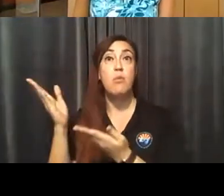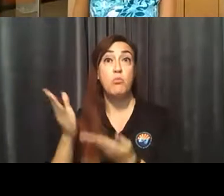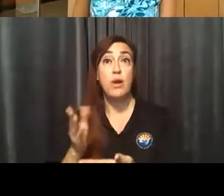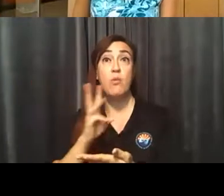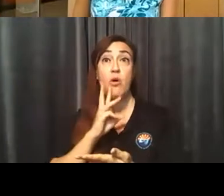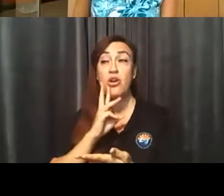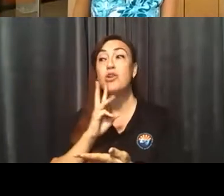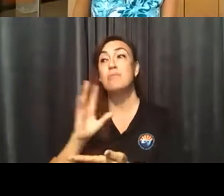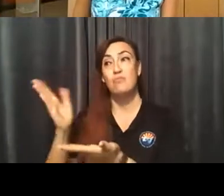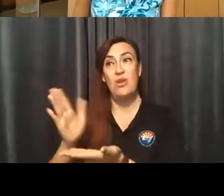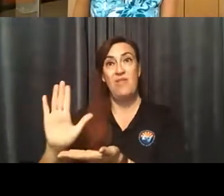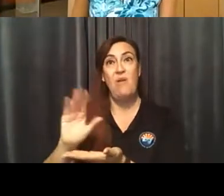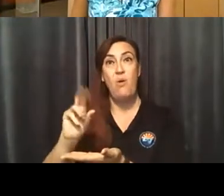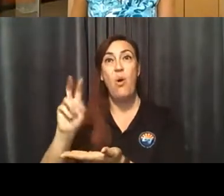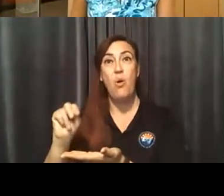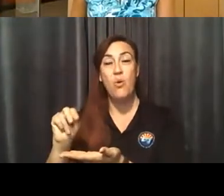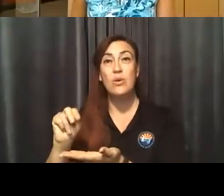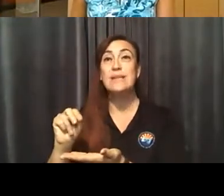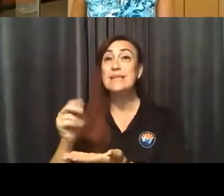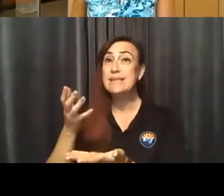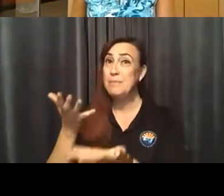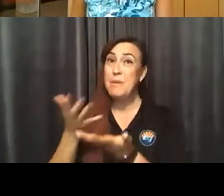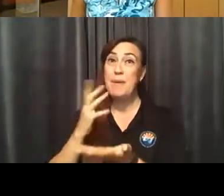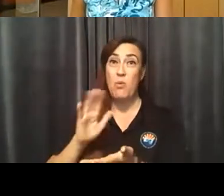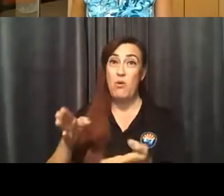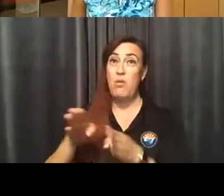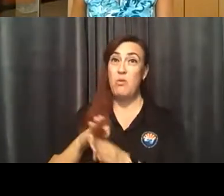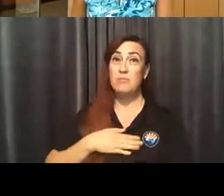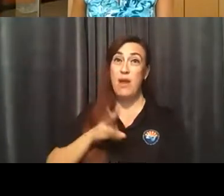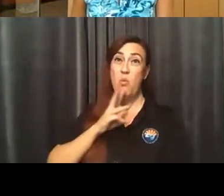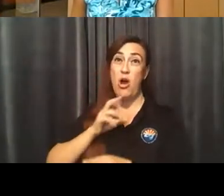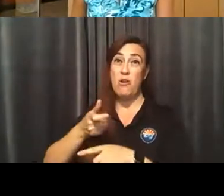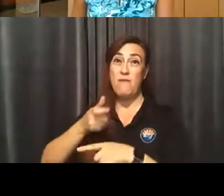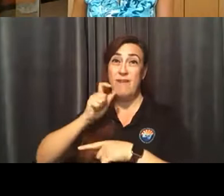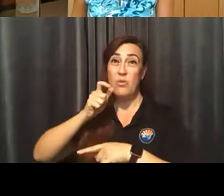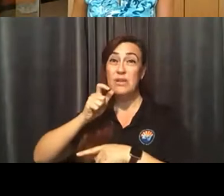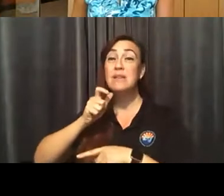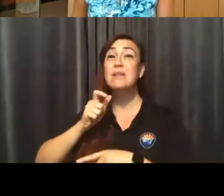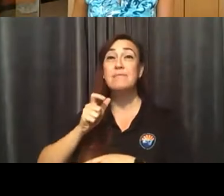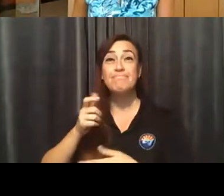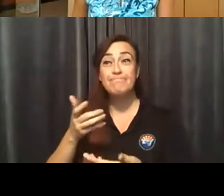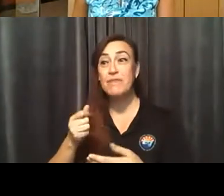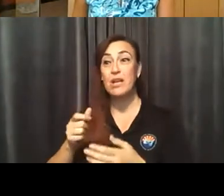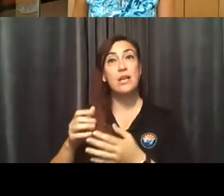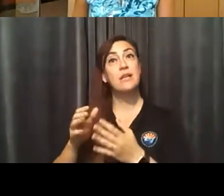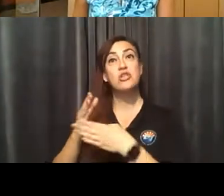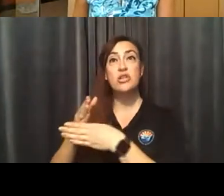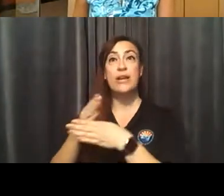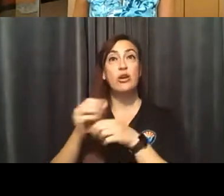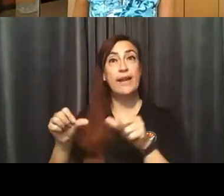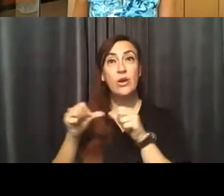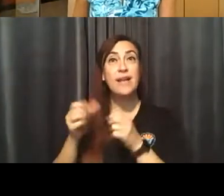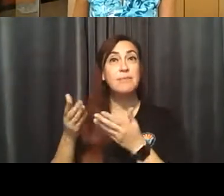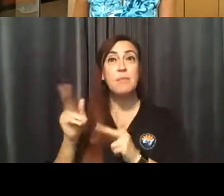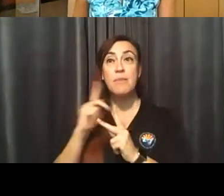possibly shut down water fountains or like communal areas of the gym where people might